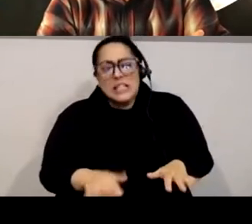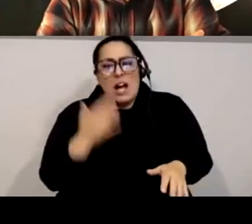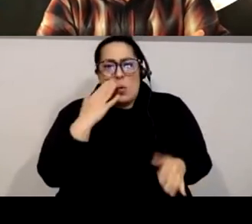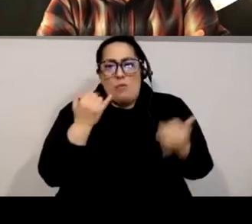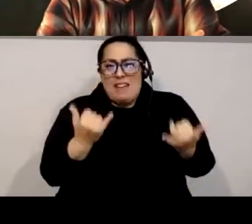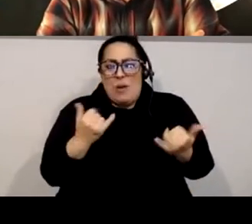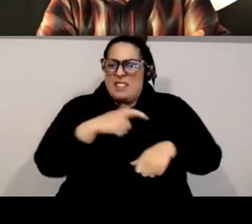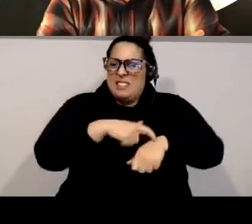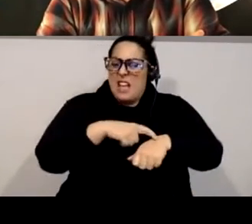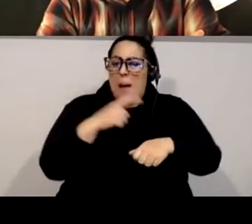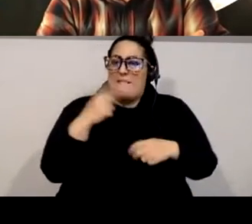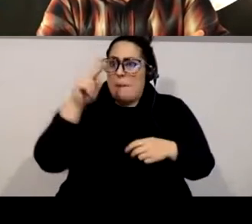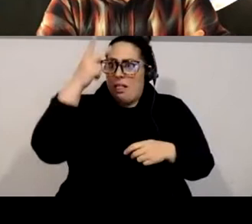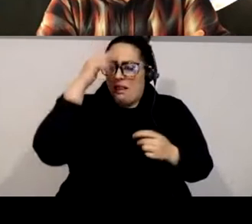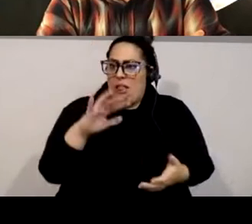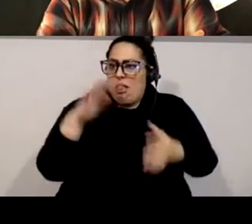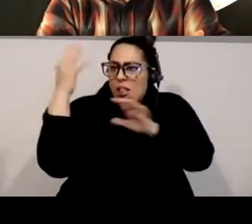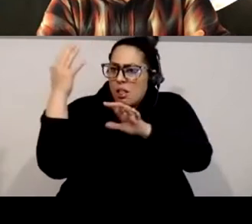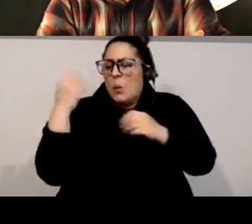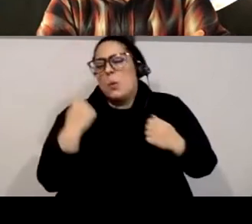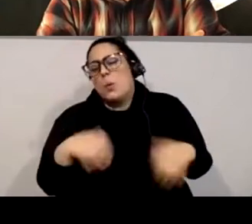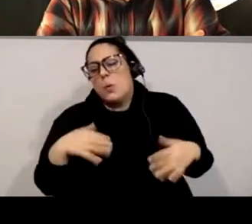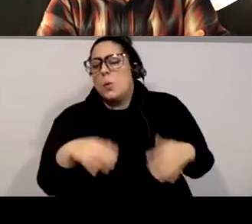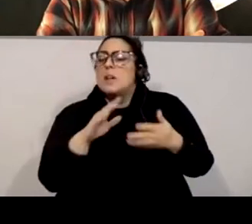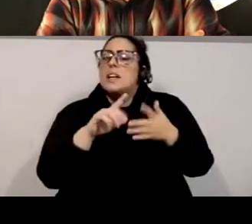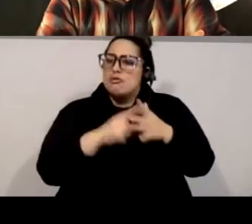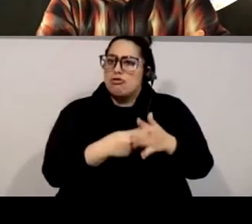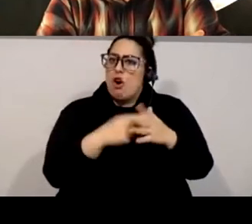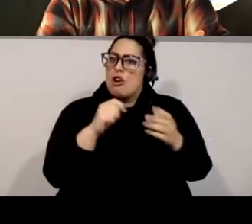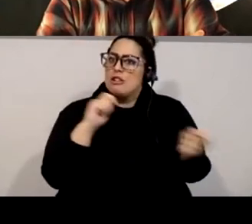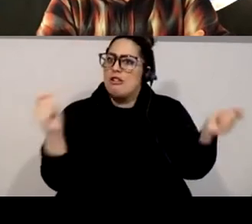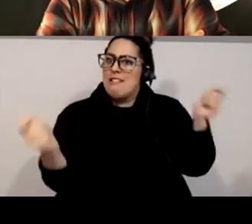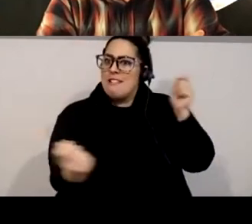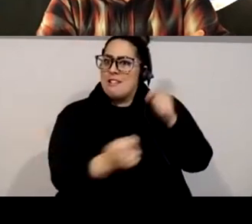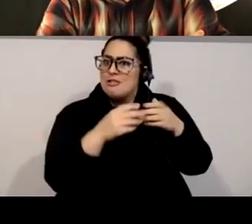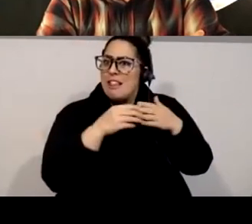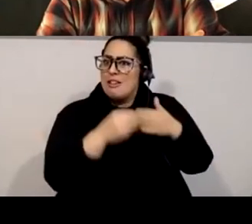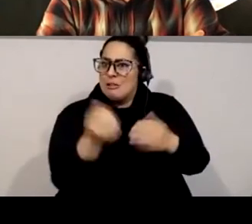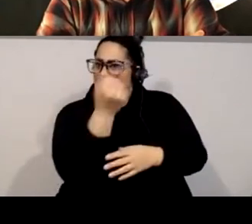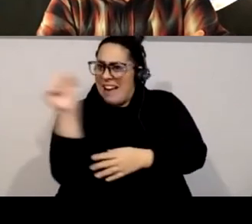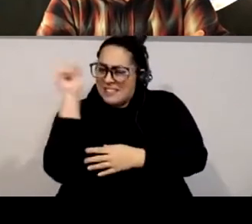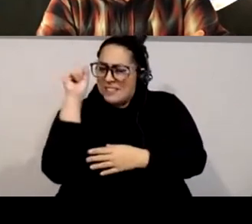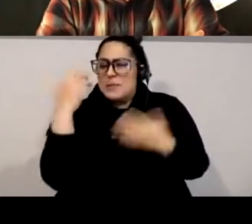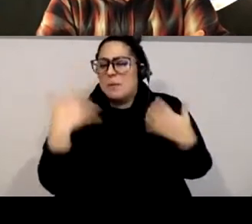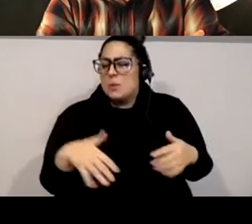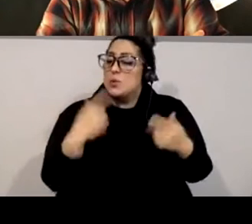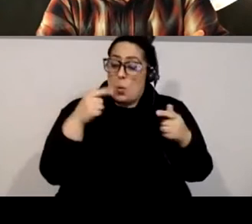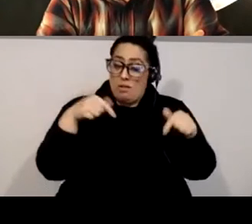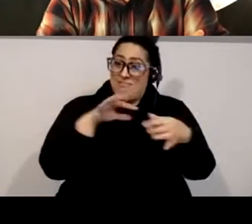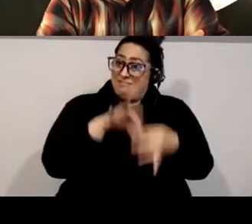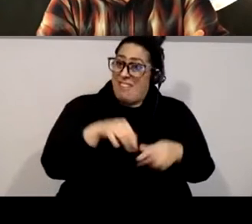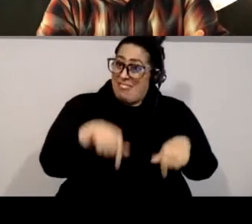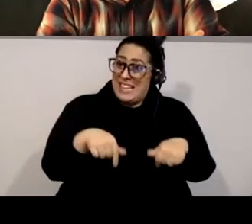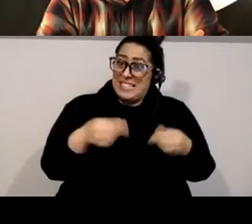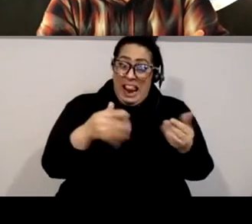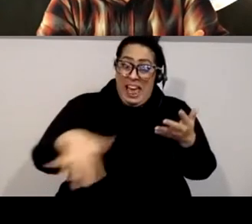and resistance that have resulted in transformative activist engagement across the country. To this land acknowledgement, I have to add